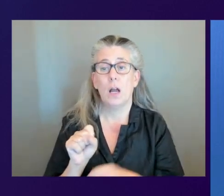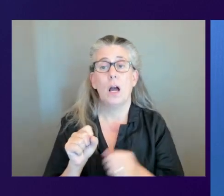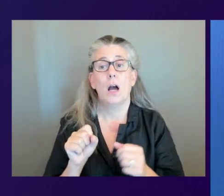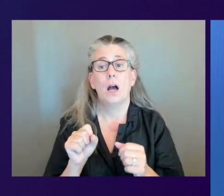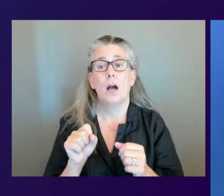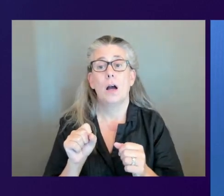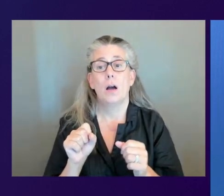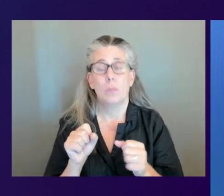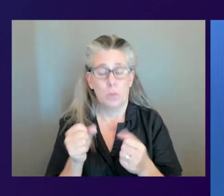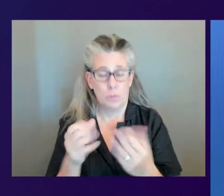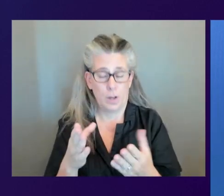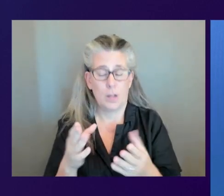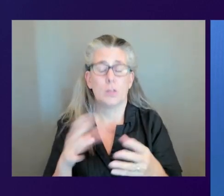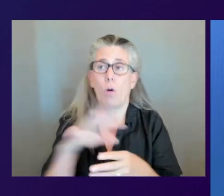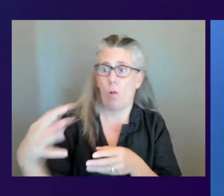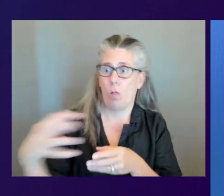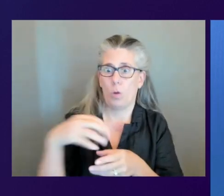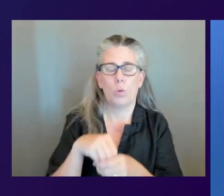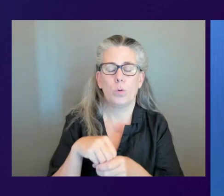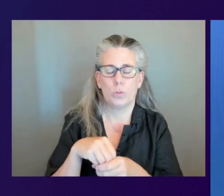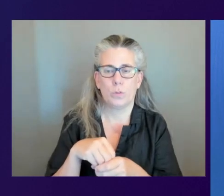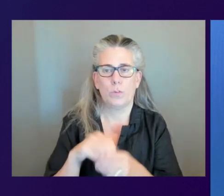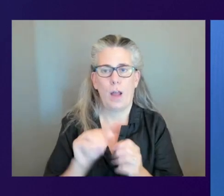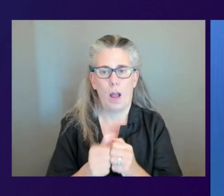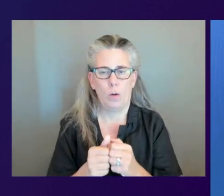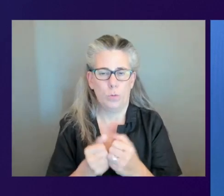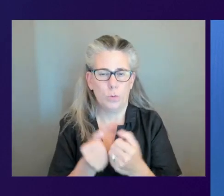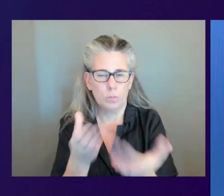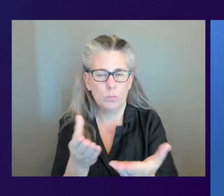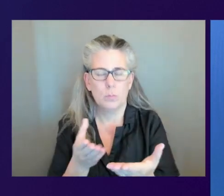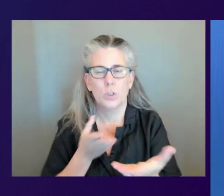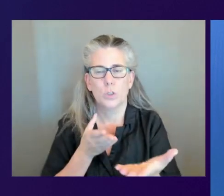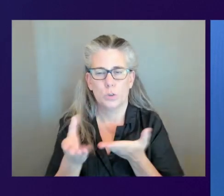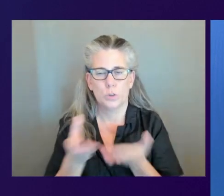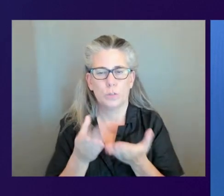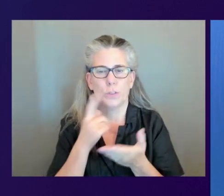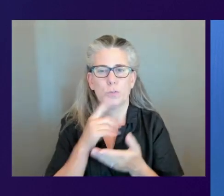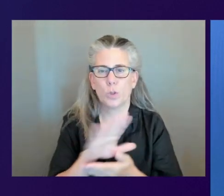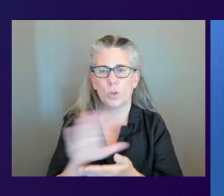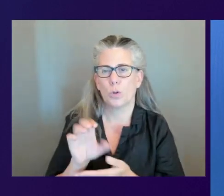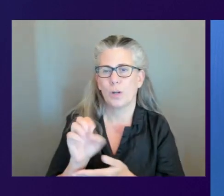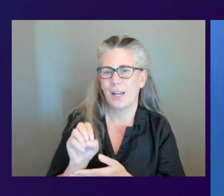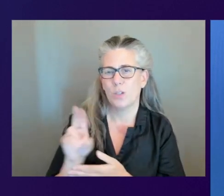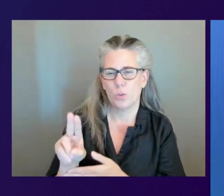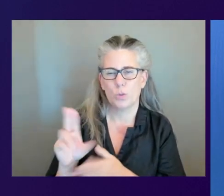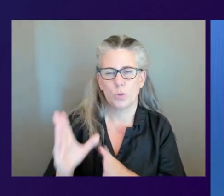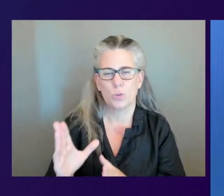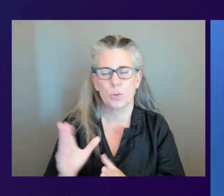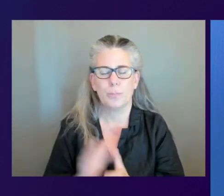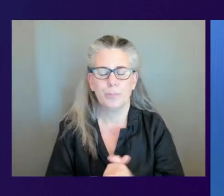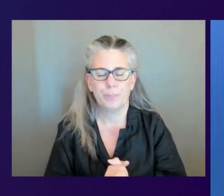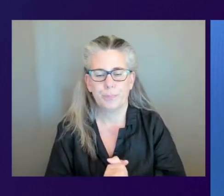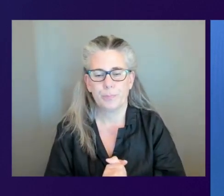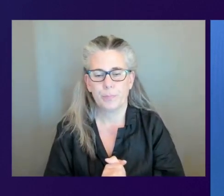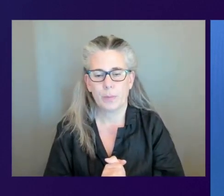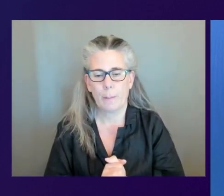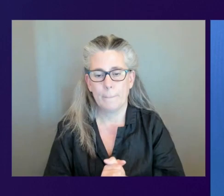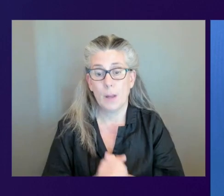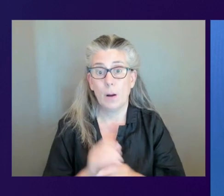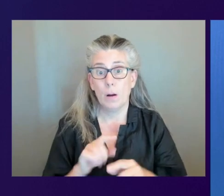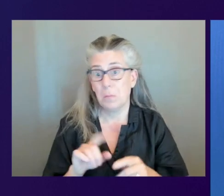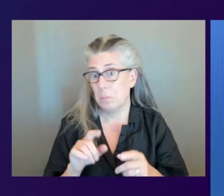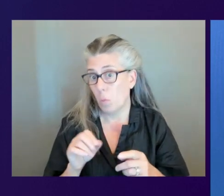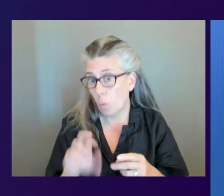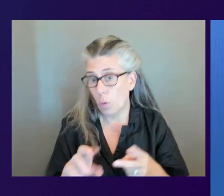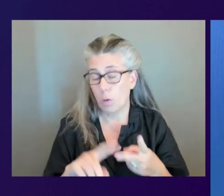inclusive way to deliver that kind of service to your end users. But alternatively, if you have workers that only